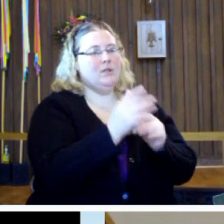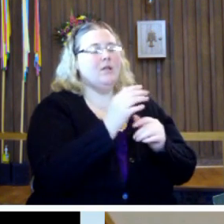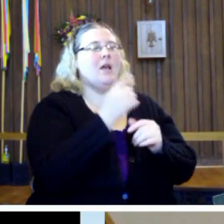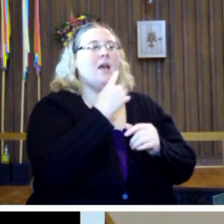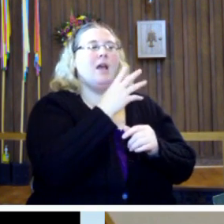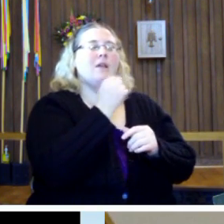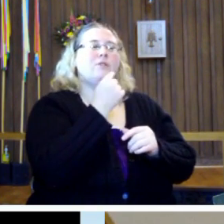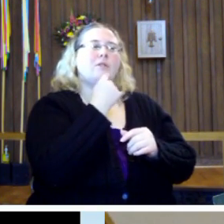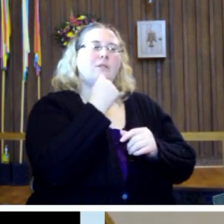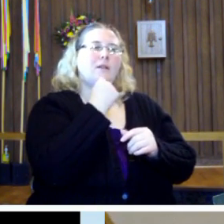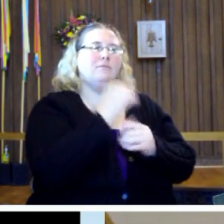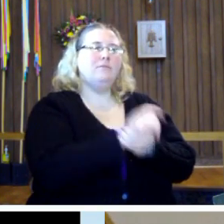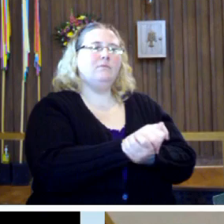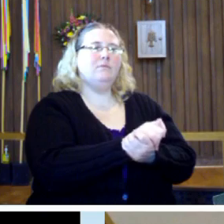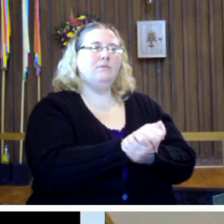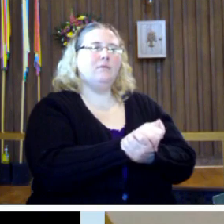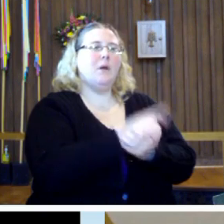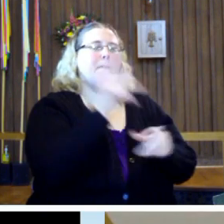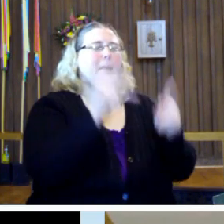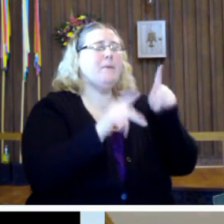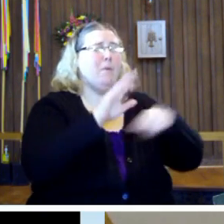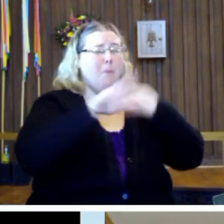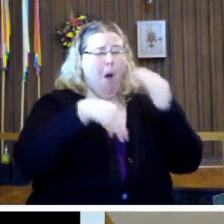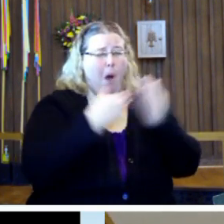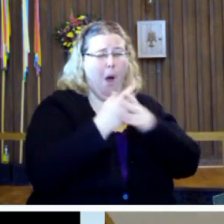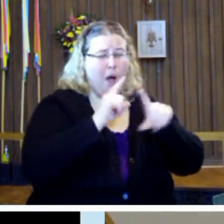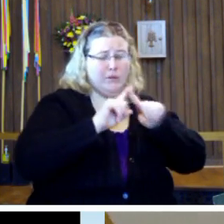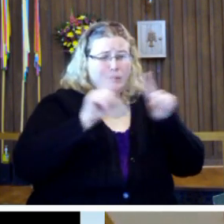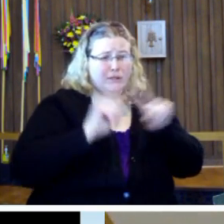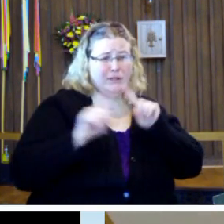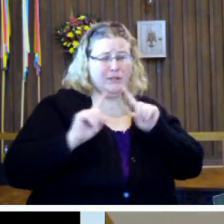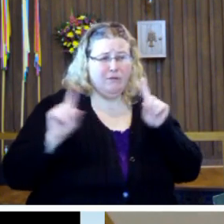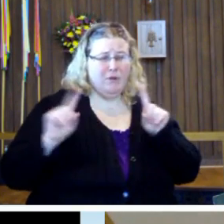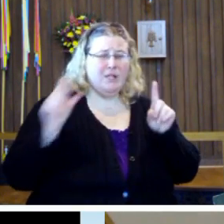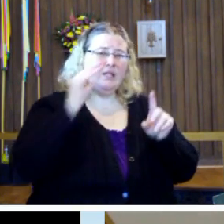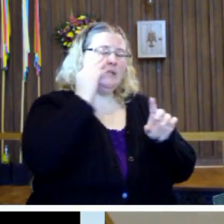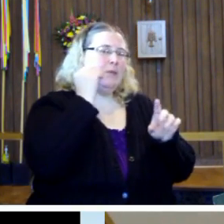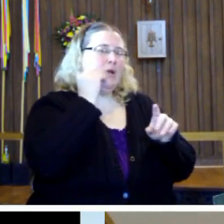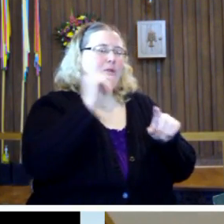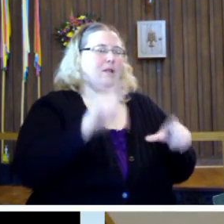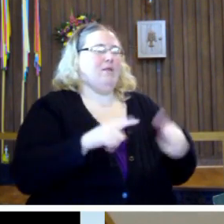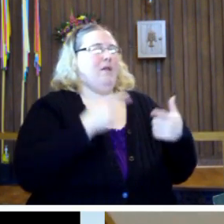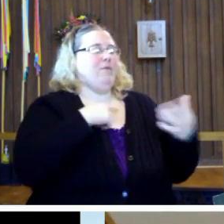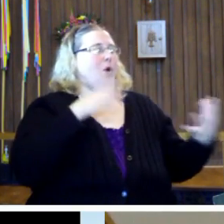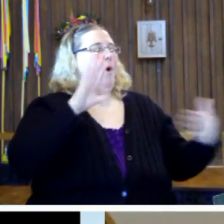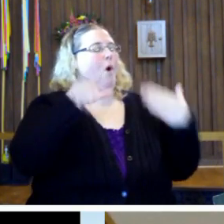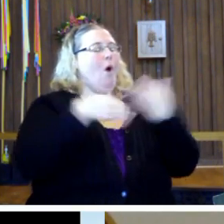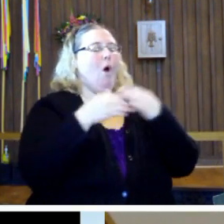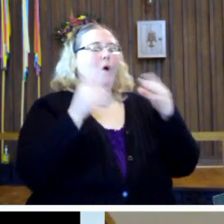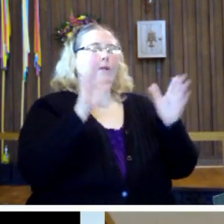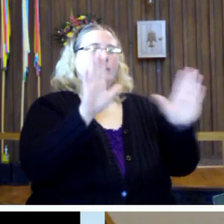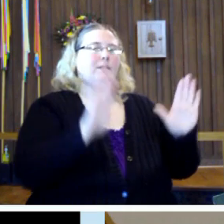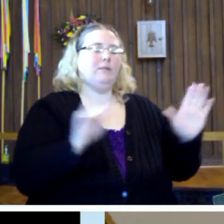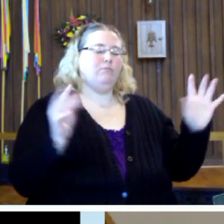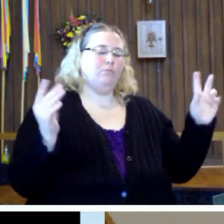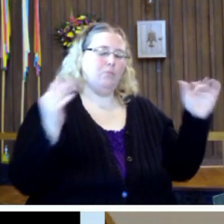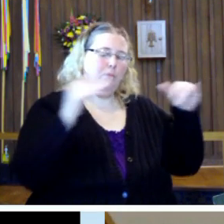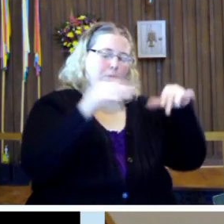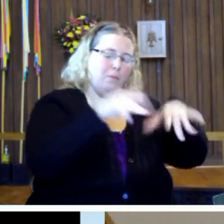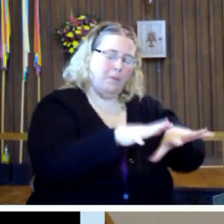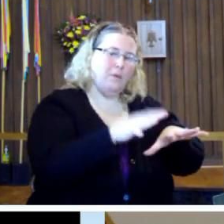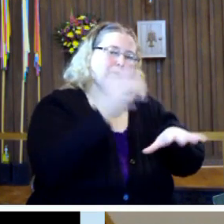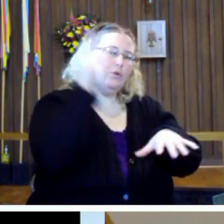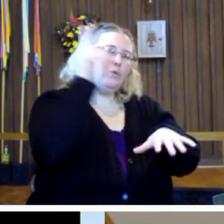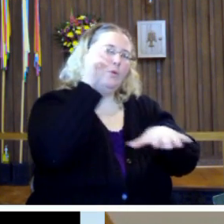said, it takes its people from all walks of life. And every Sunday, they gathered together to hear the testimony,